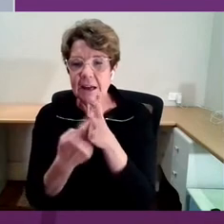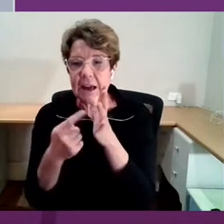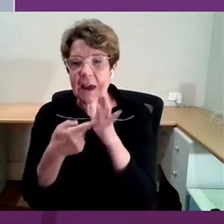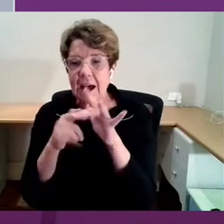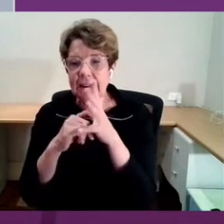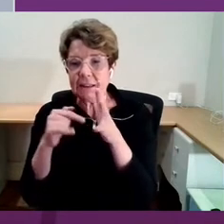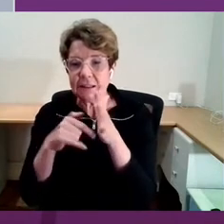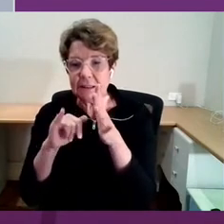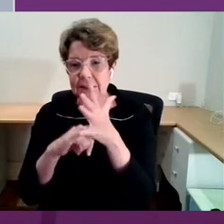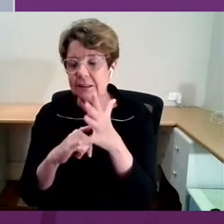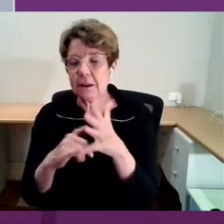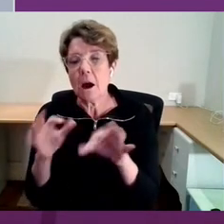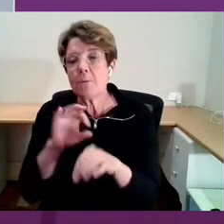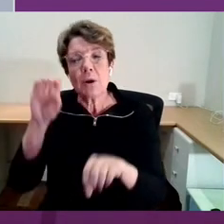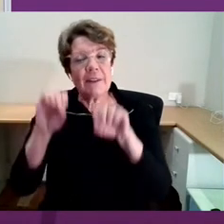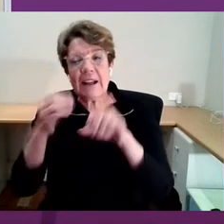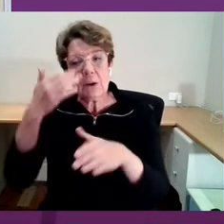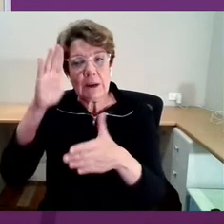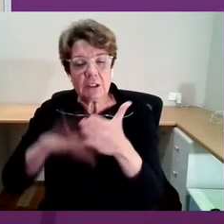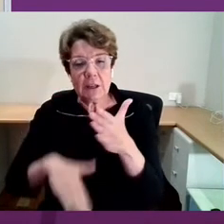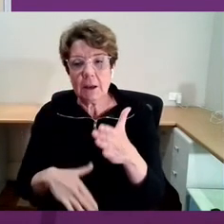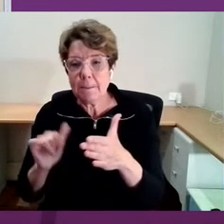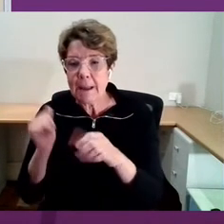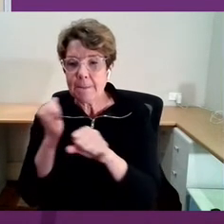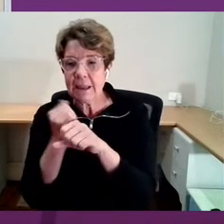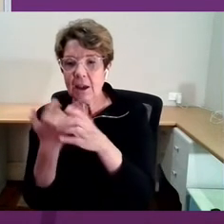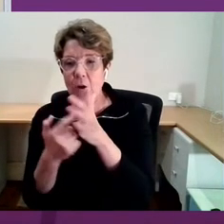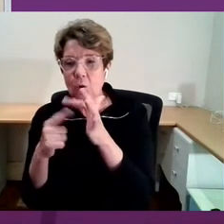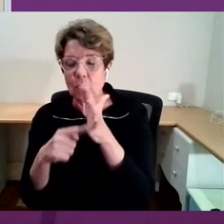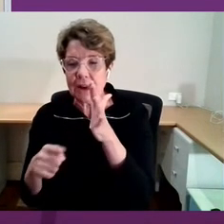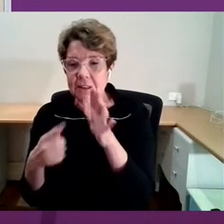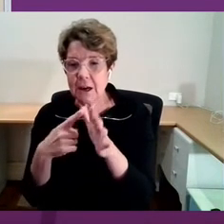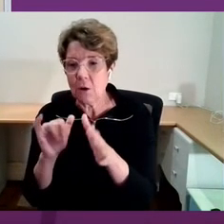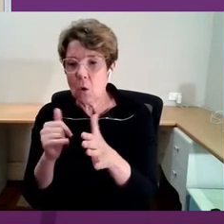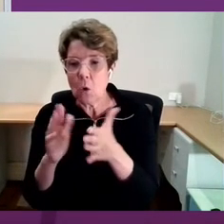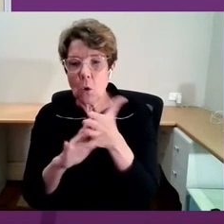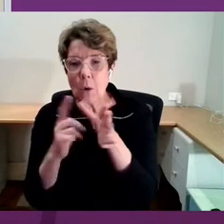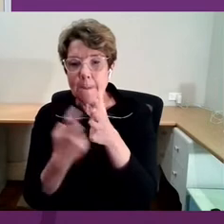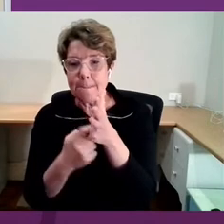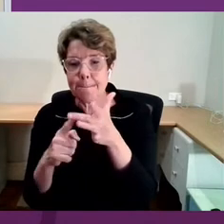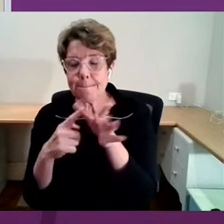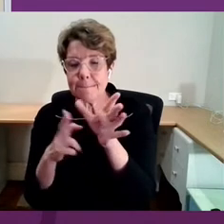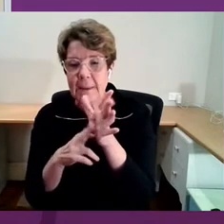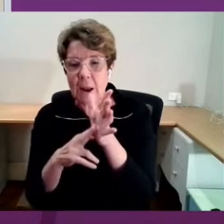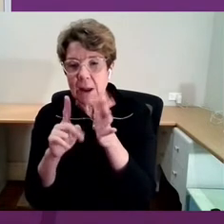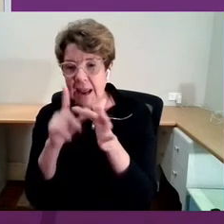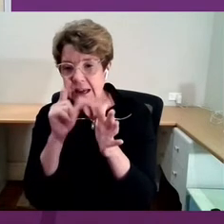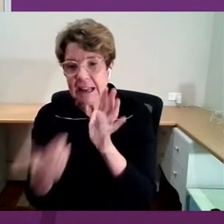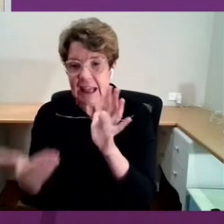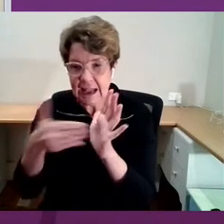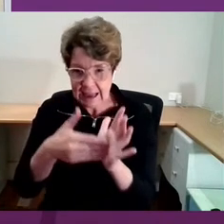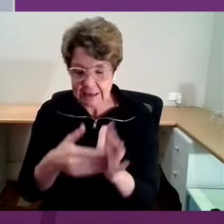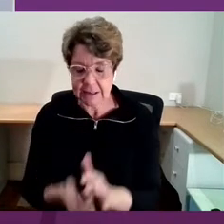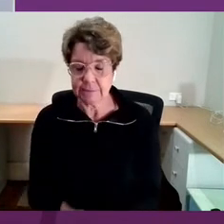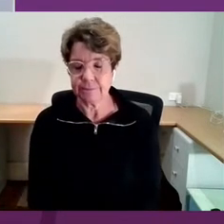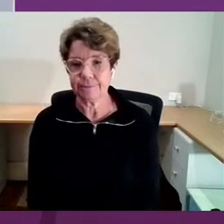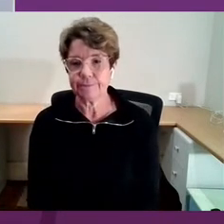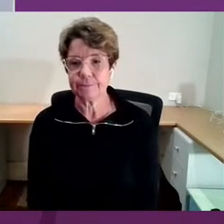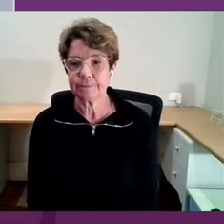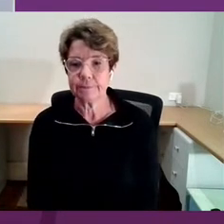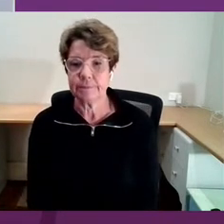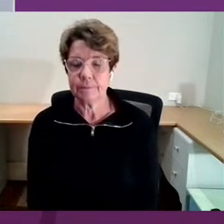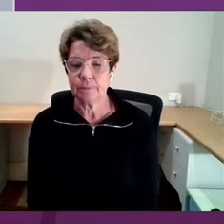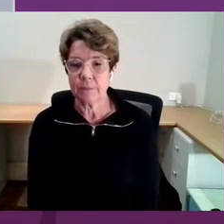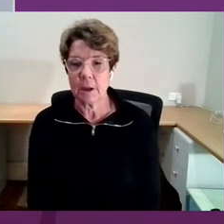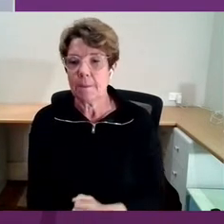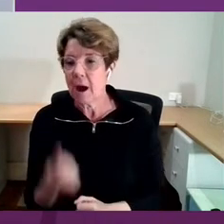evaluation expert, and maybe Greta's or even Marianne can add to this. But look, to me, we spend too